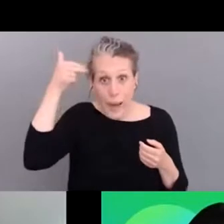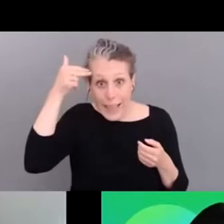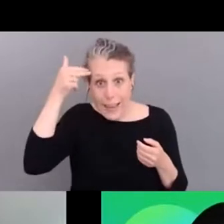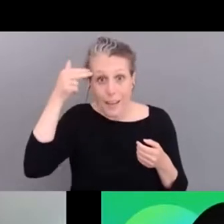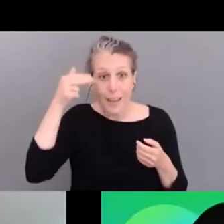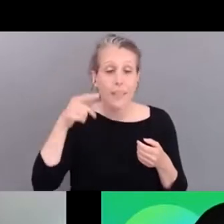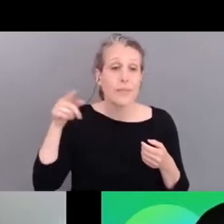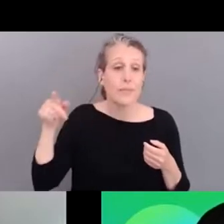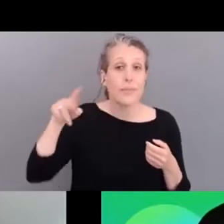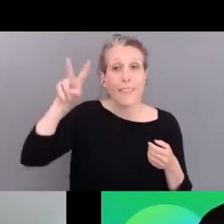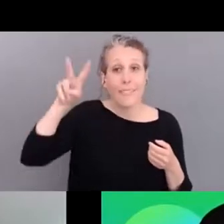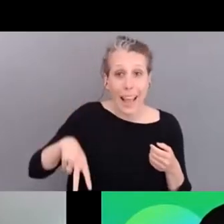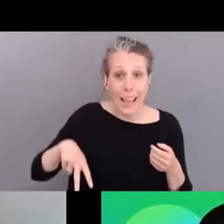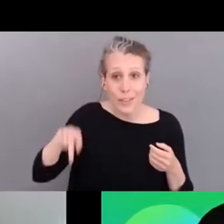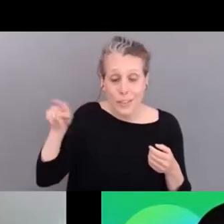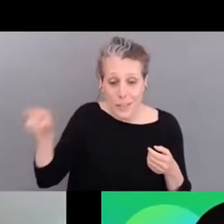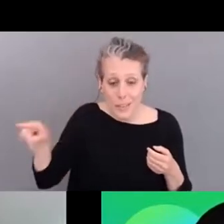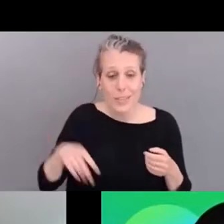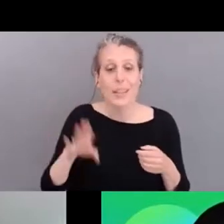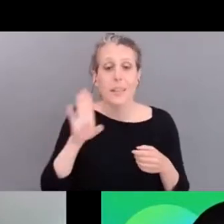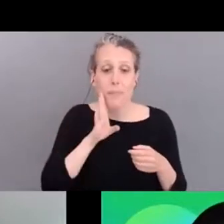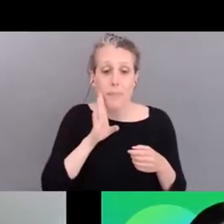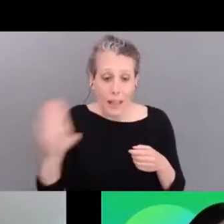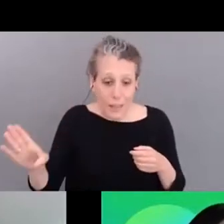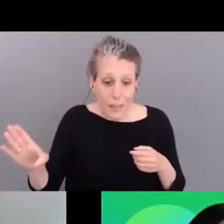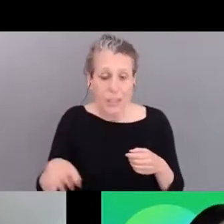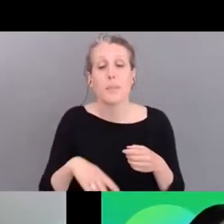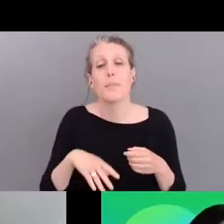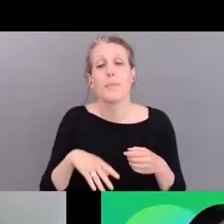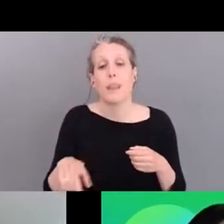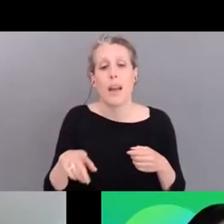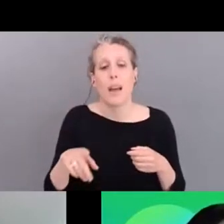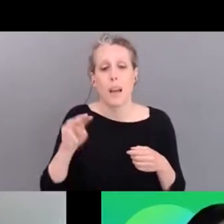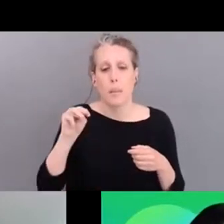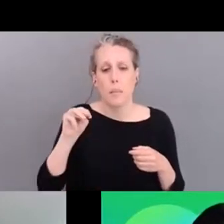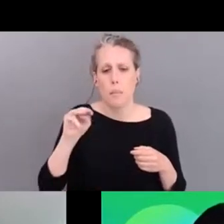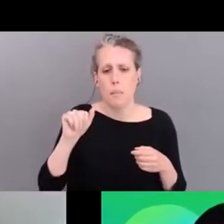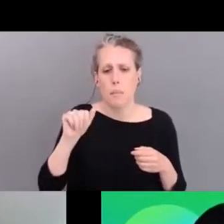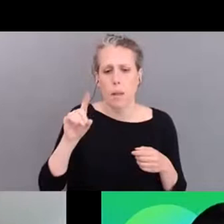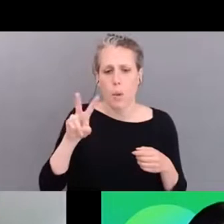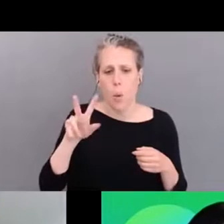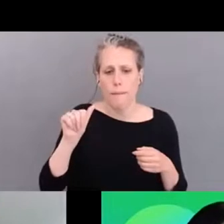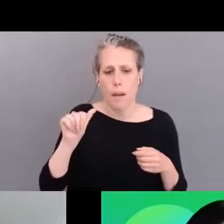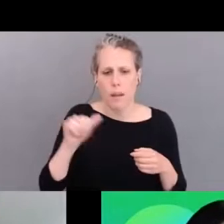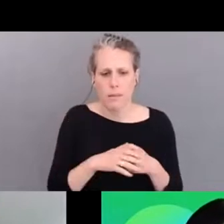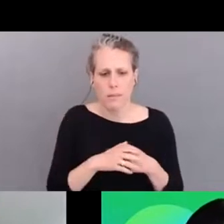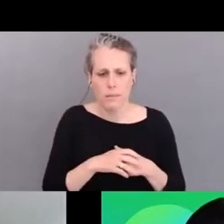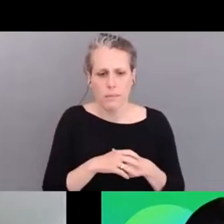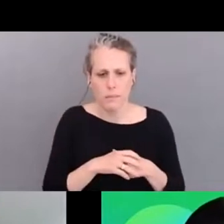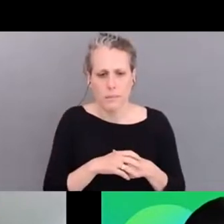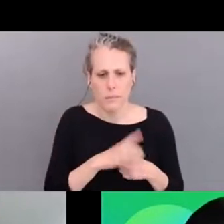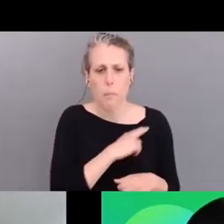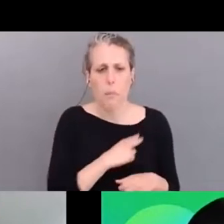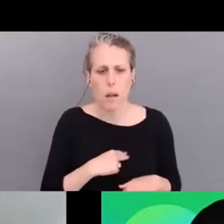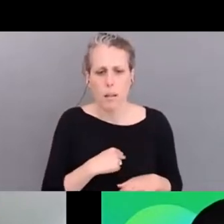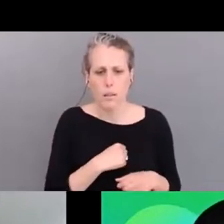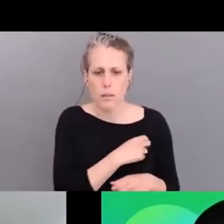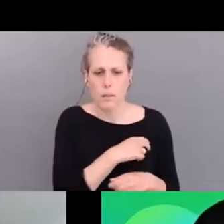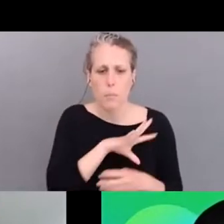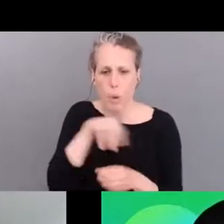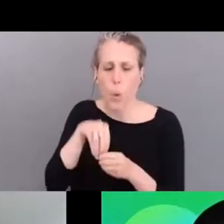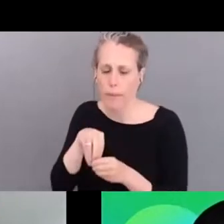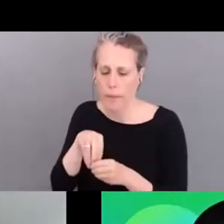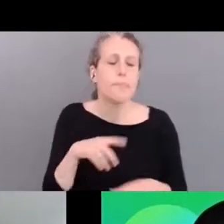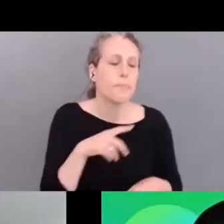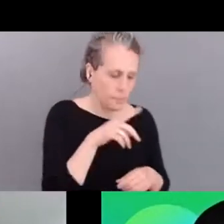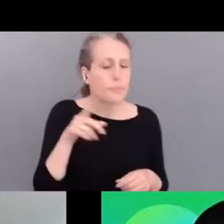flanders in belgium estonia and malda so also the project was uh endorsed by uefa as part